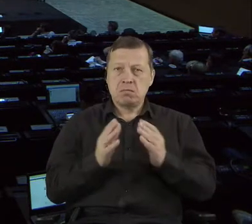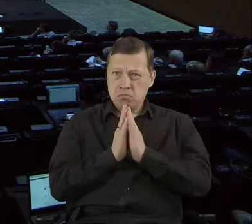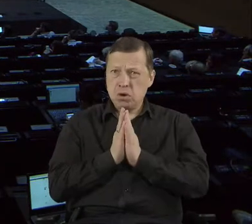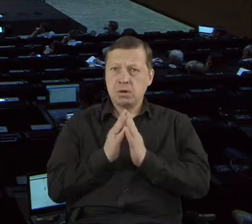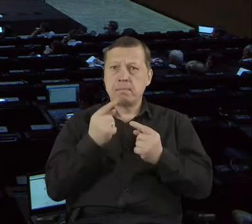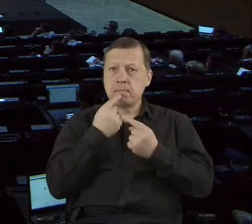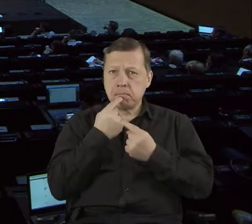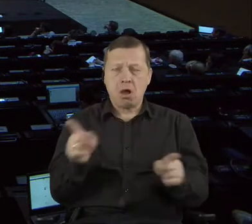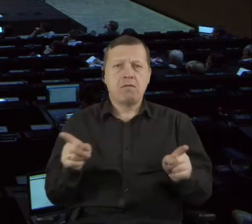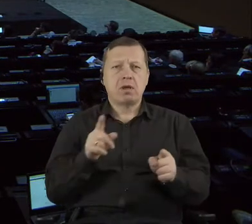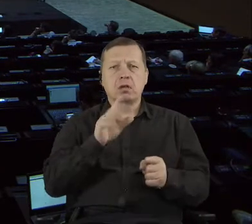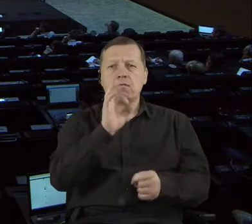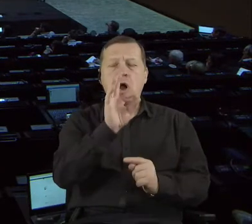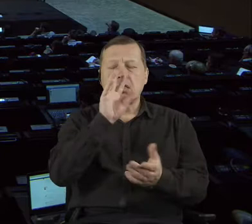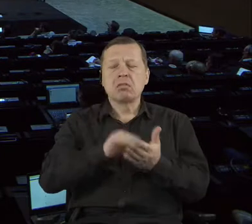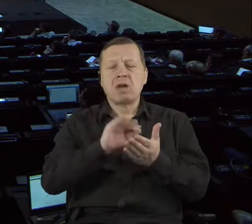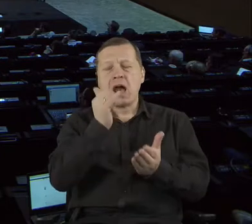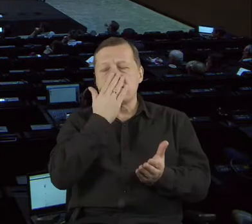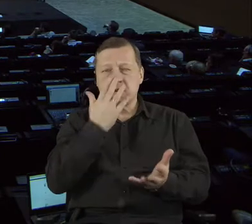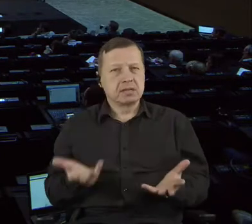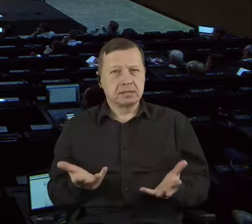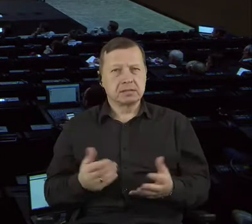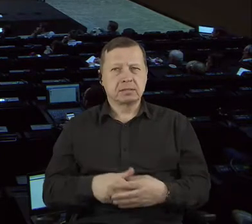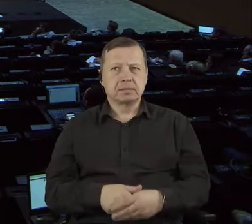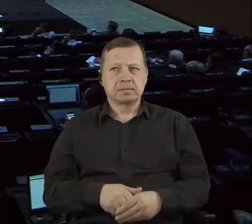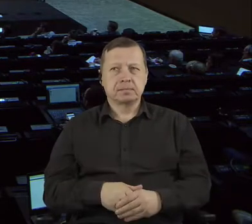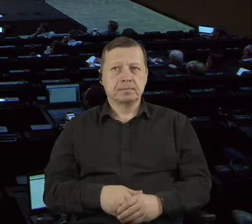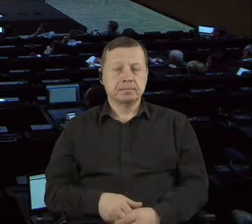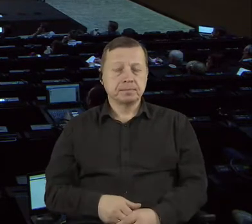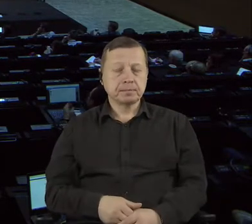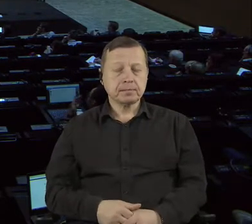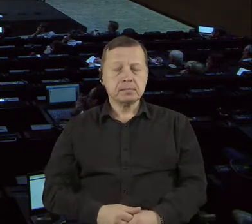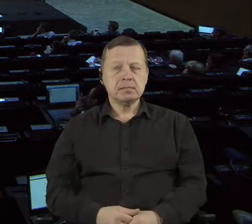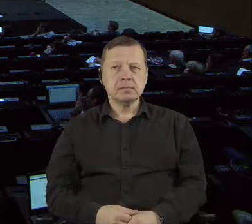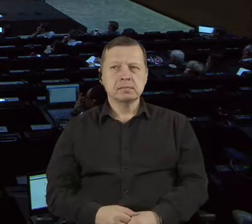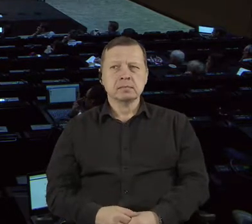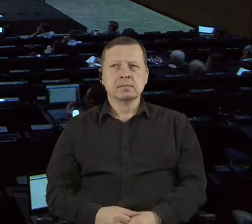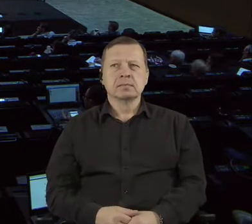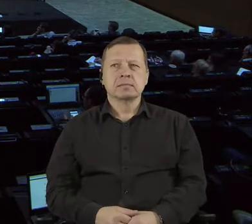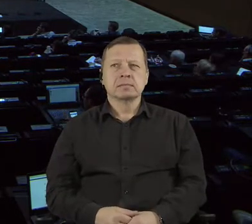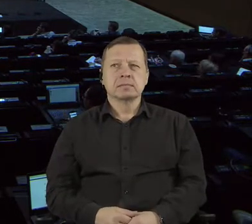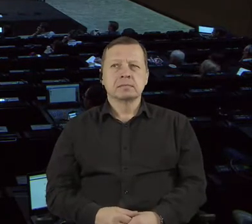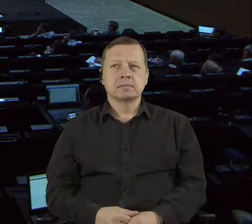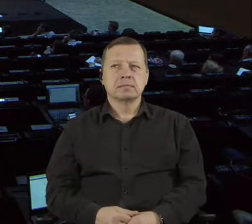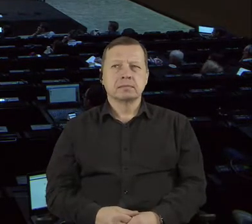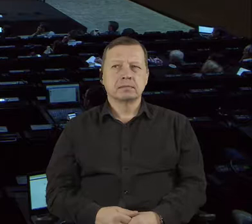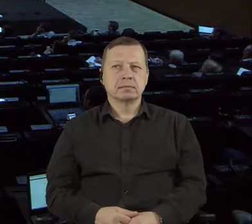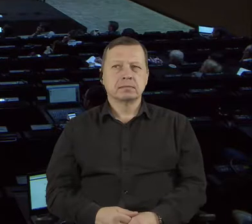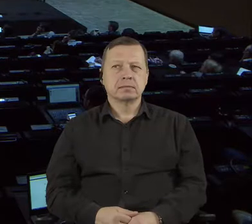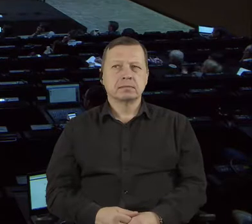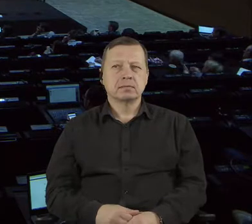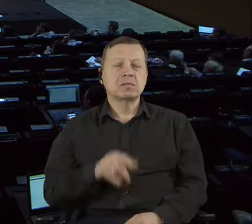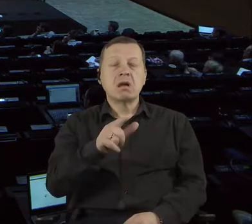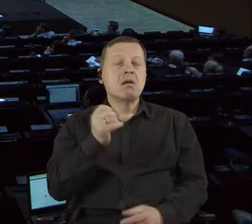tell what is your, in your view, these two, three most important things happening. Yes, thank you for giving the floor, Mark.